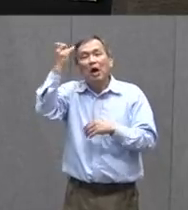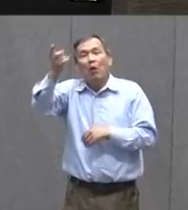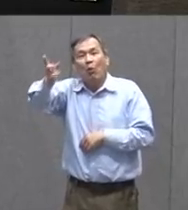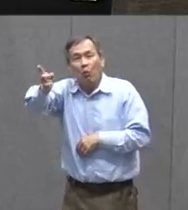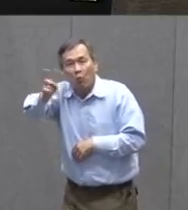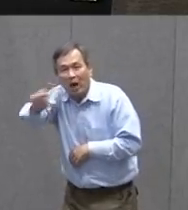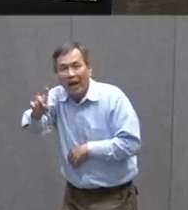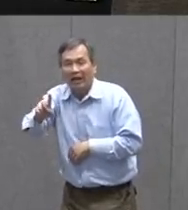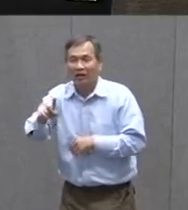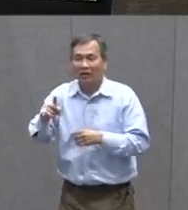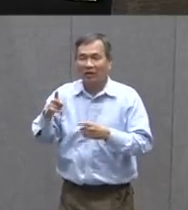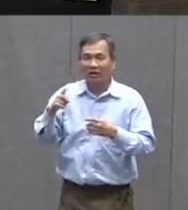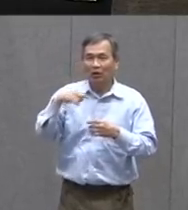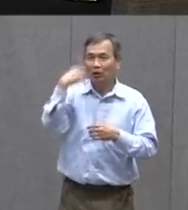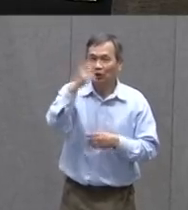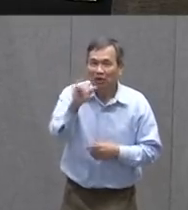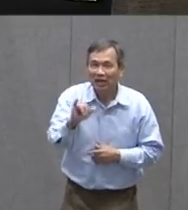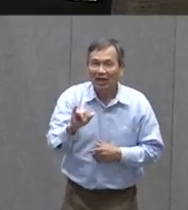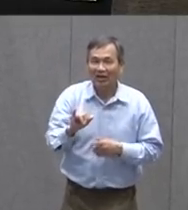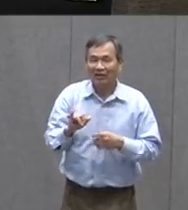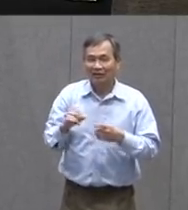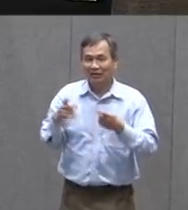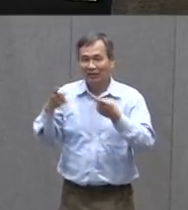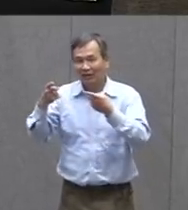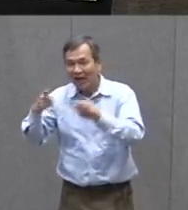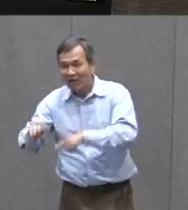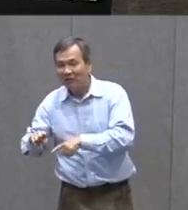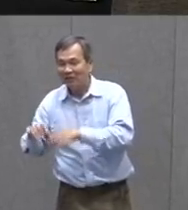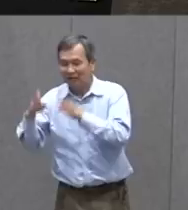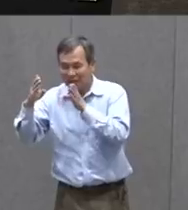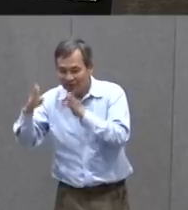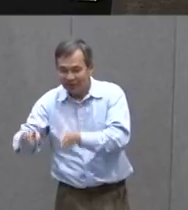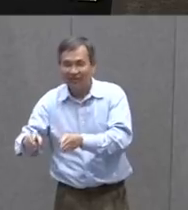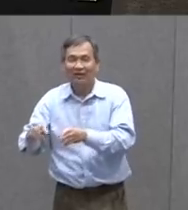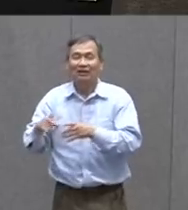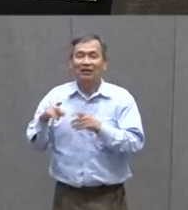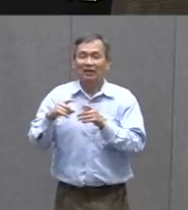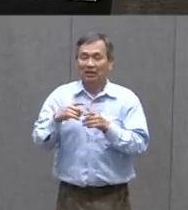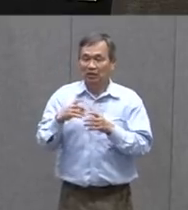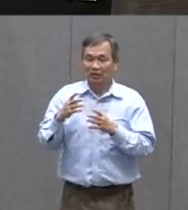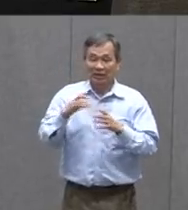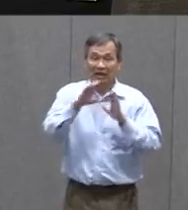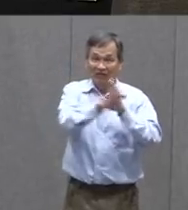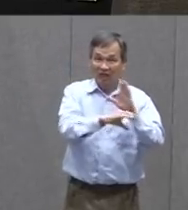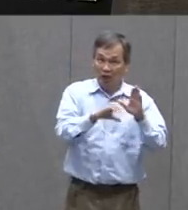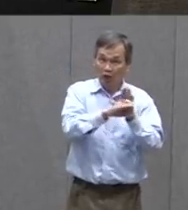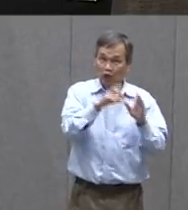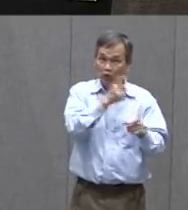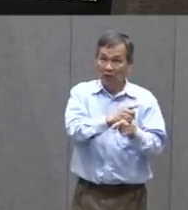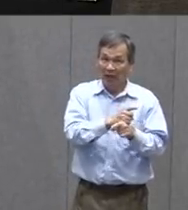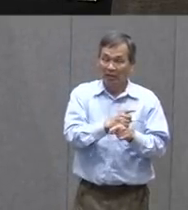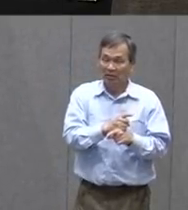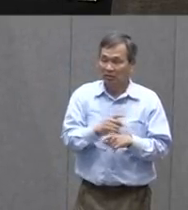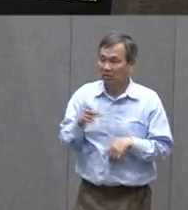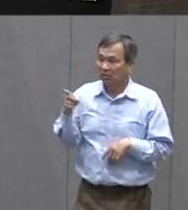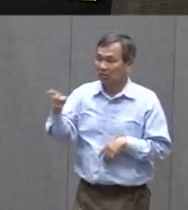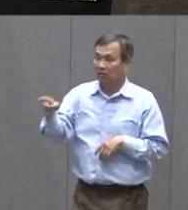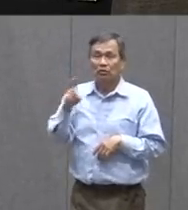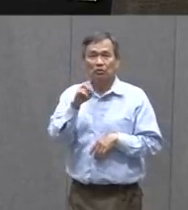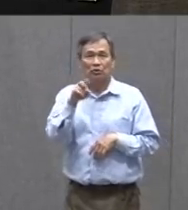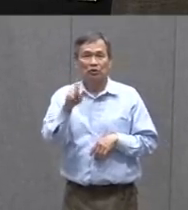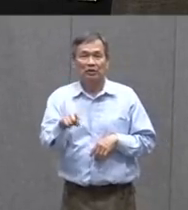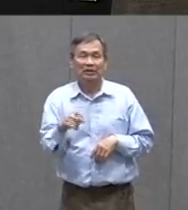Might Be What Might Be Happening And Figure Out In Addition To The Characters That You Have Here Do You Need